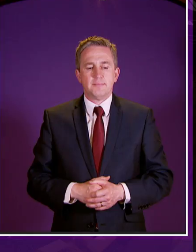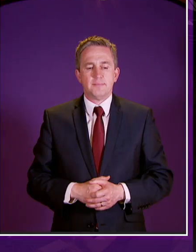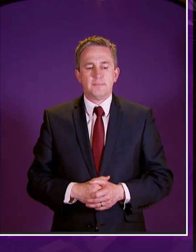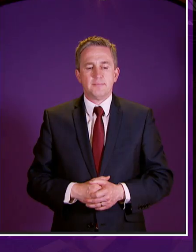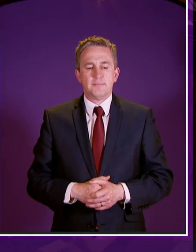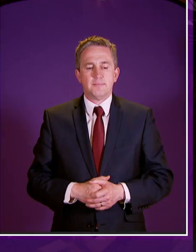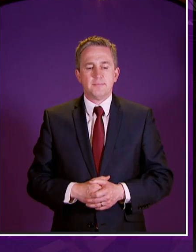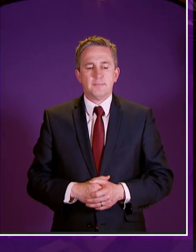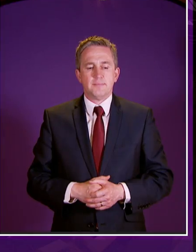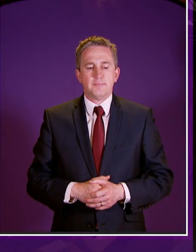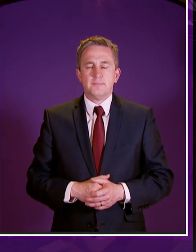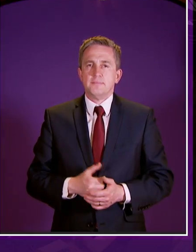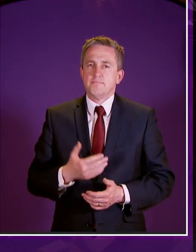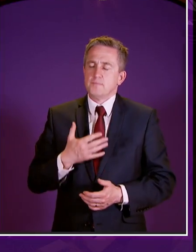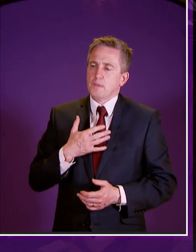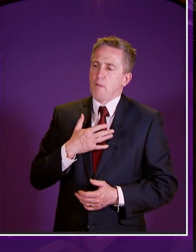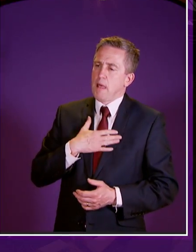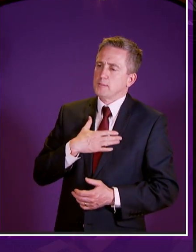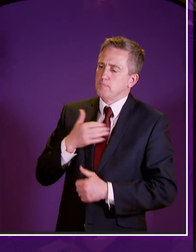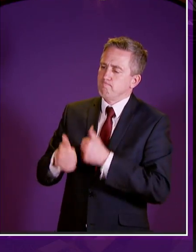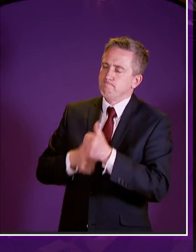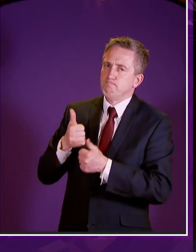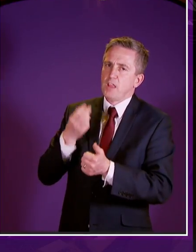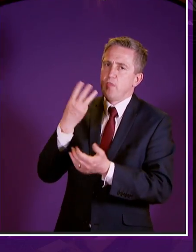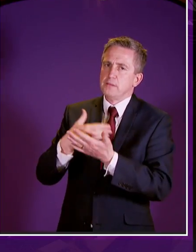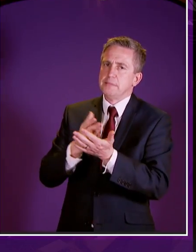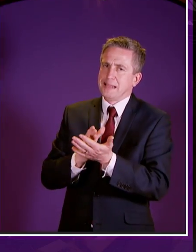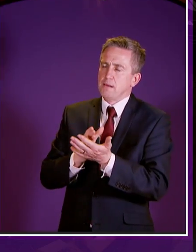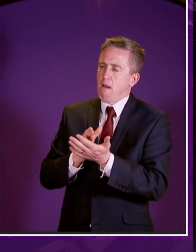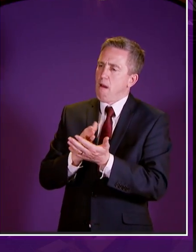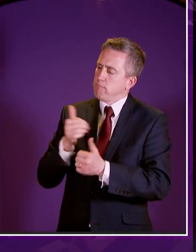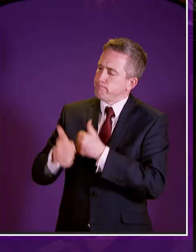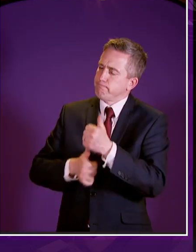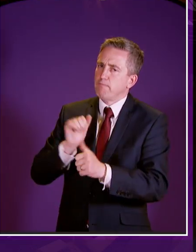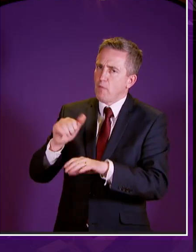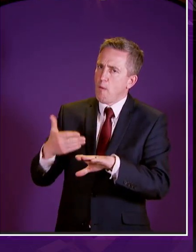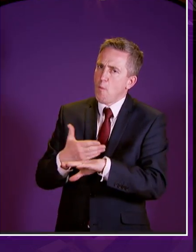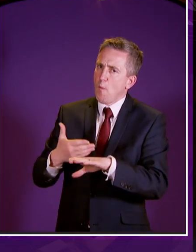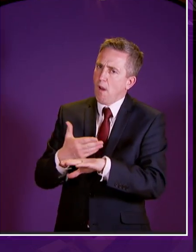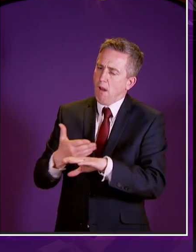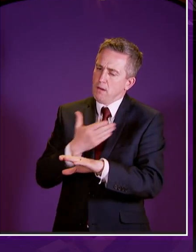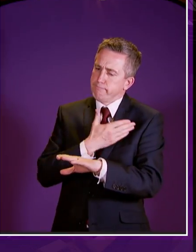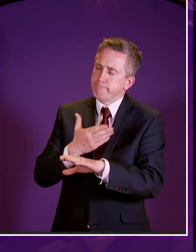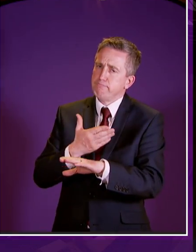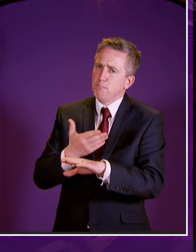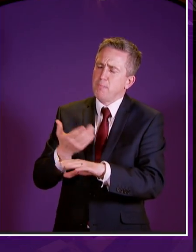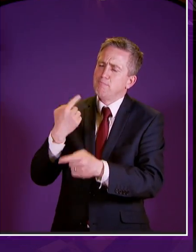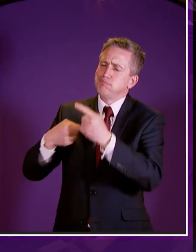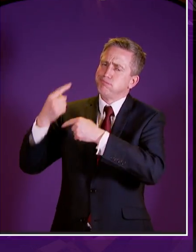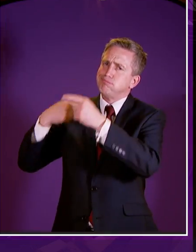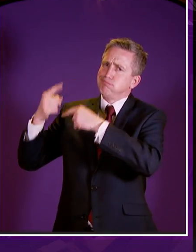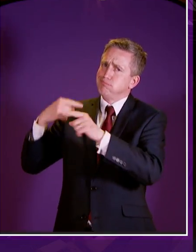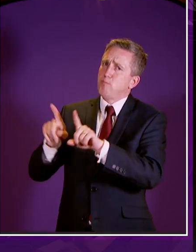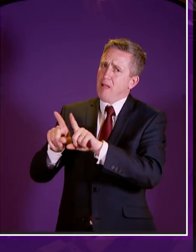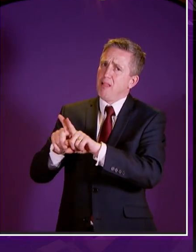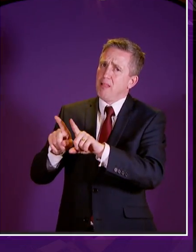can i also thank the third sector for their work that they have done over not just the last few weeks but over the last year